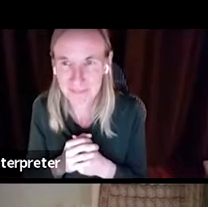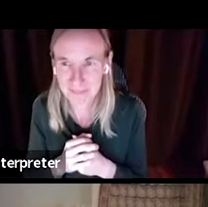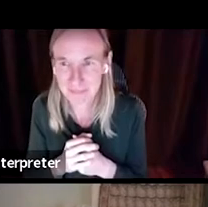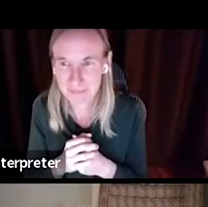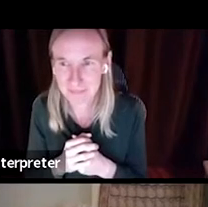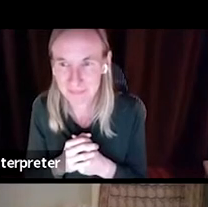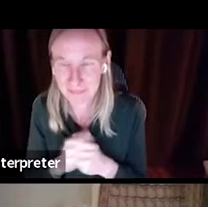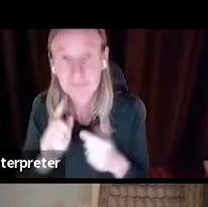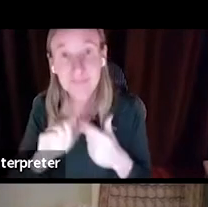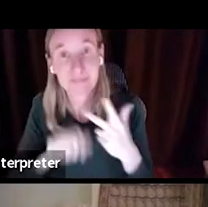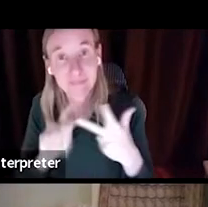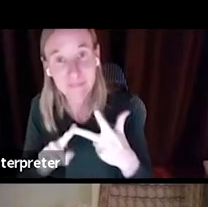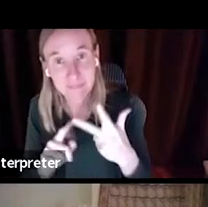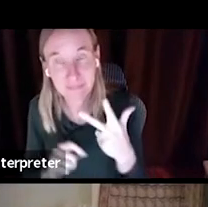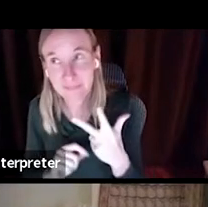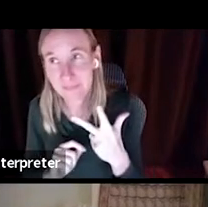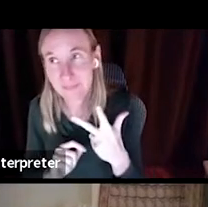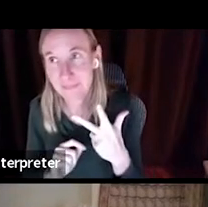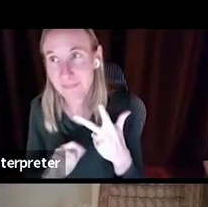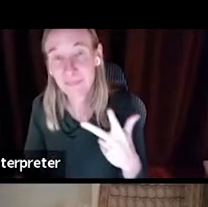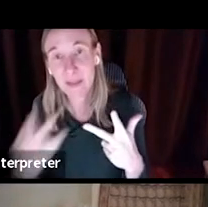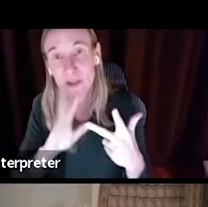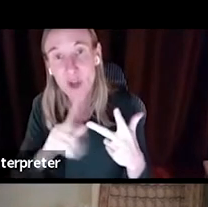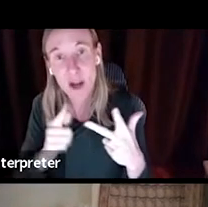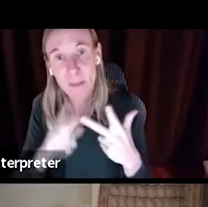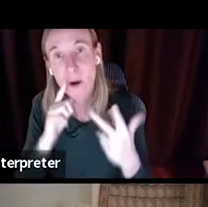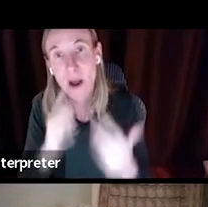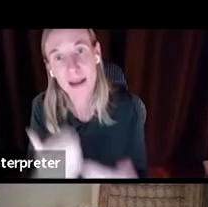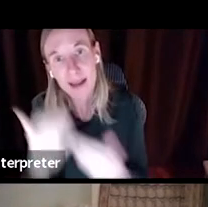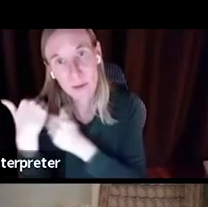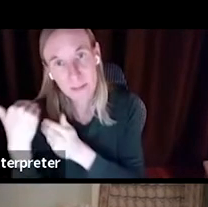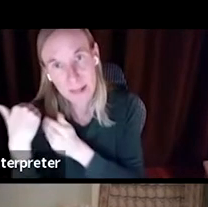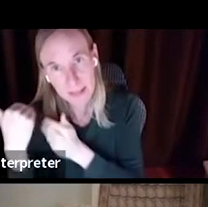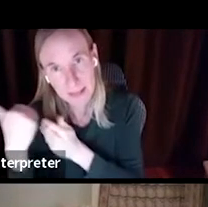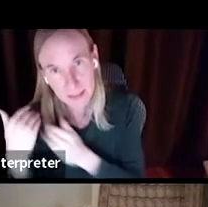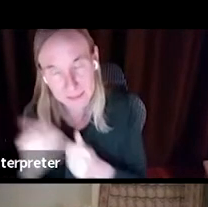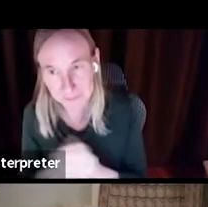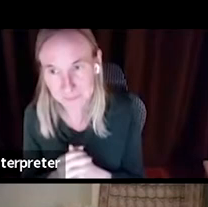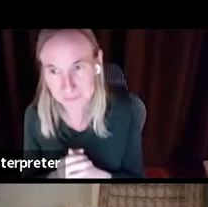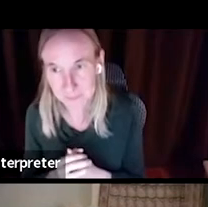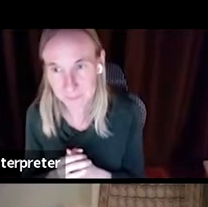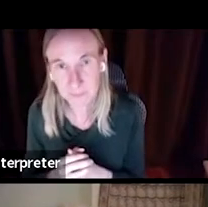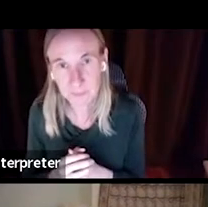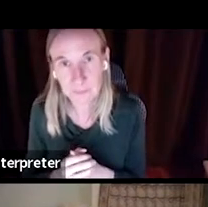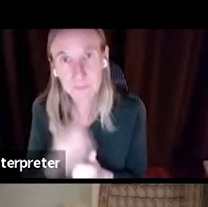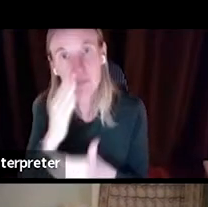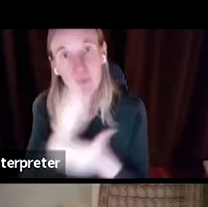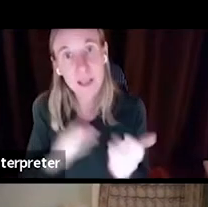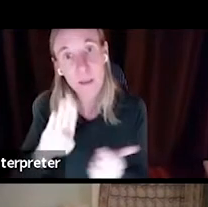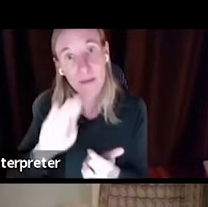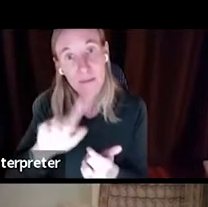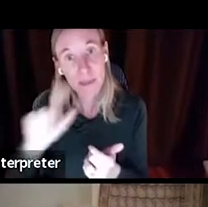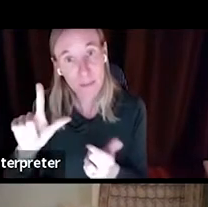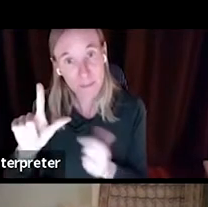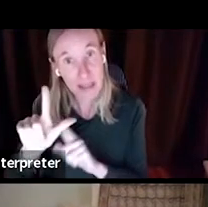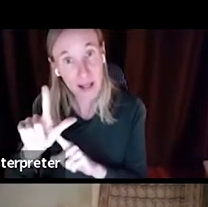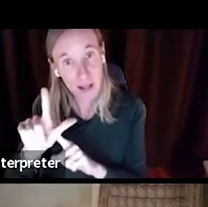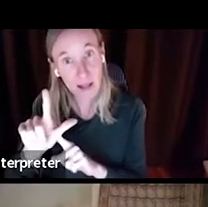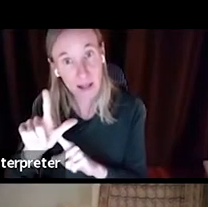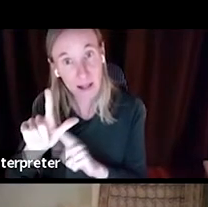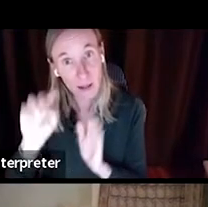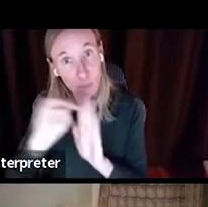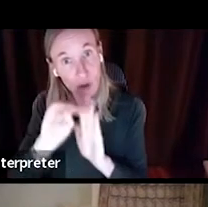The next thing I'd like to talk about is accountability. So some of the bill provisions begin to lead into